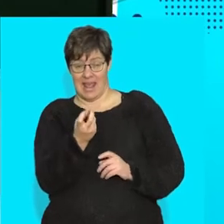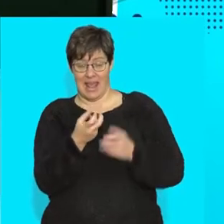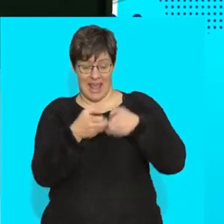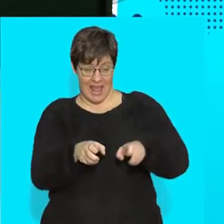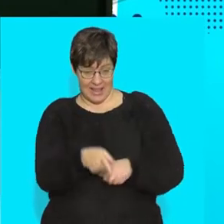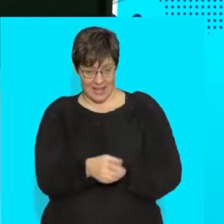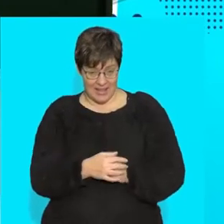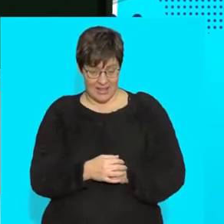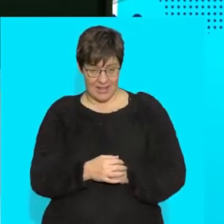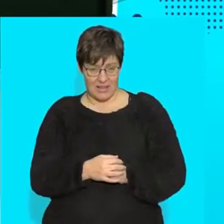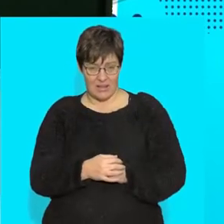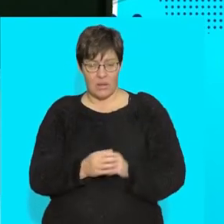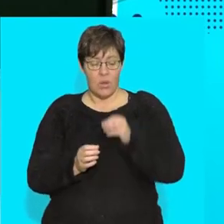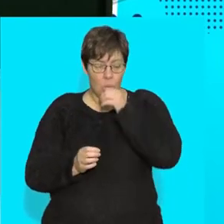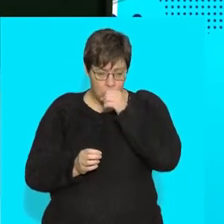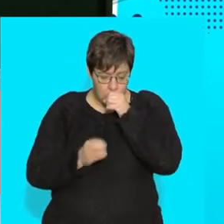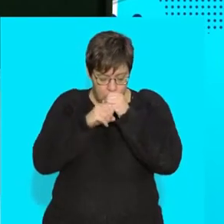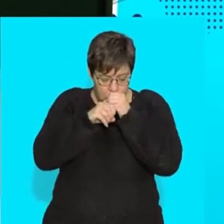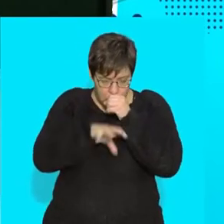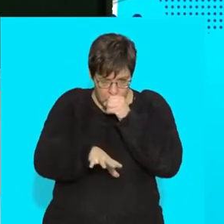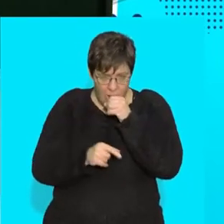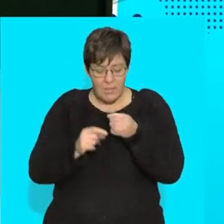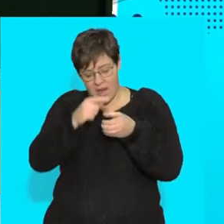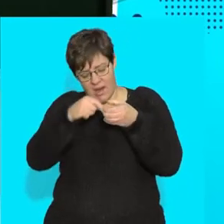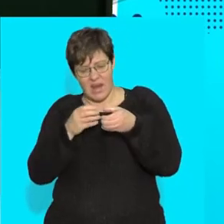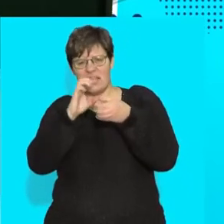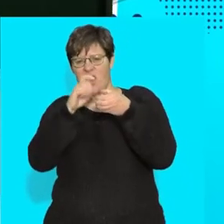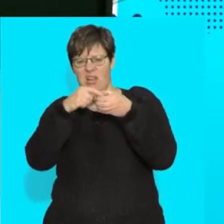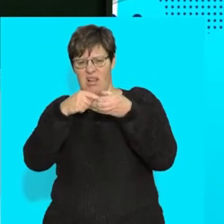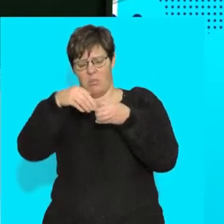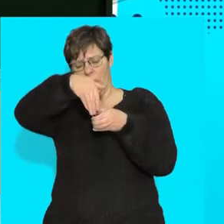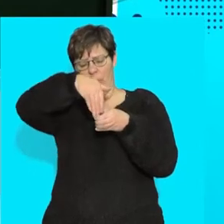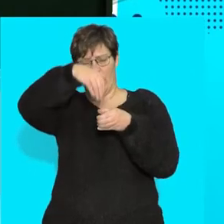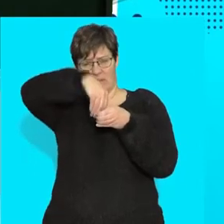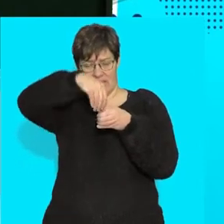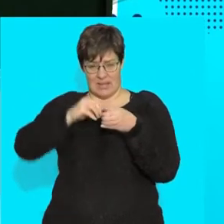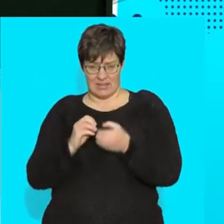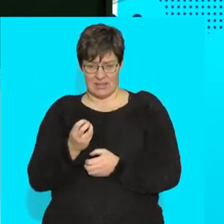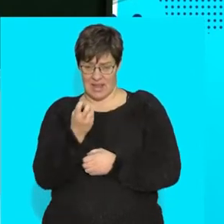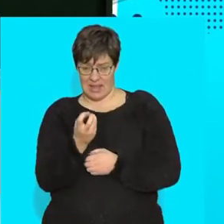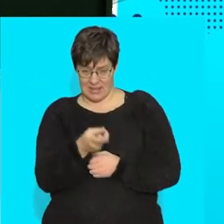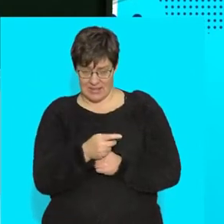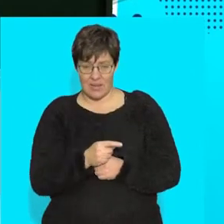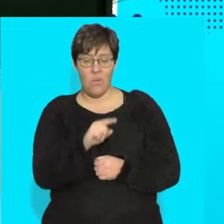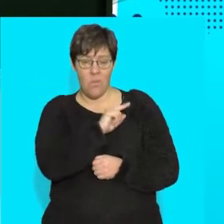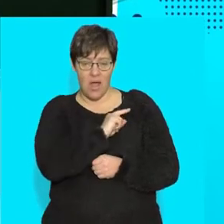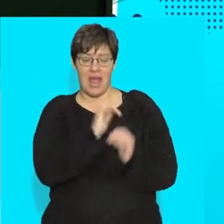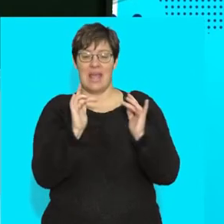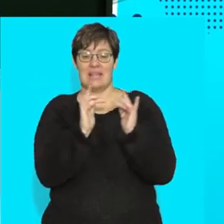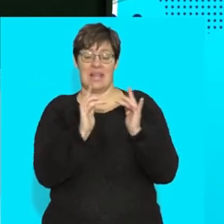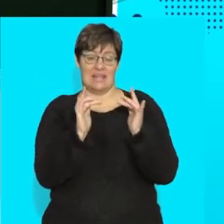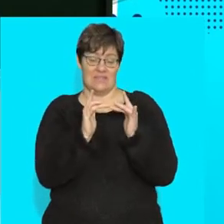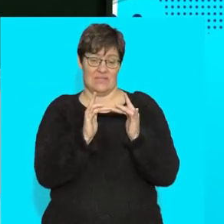and have a hollow eggshell. I just want you to have that with you, because that's how we're going to make connective tissue.